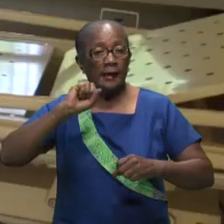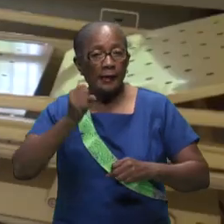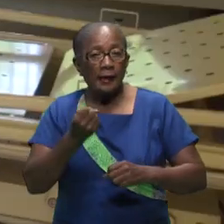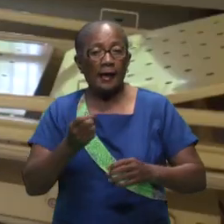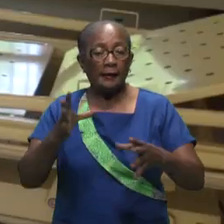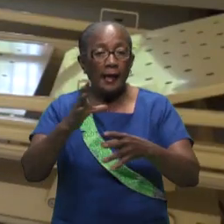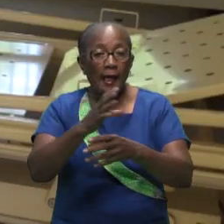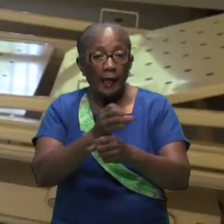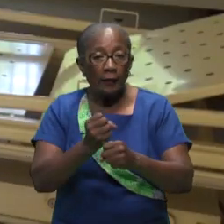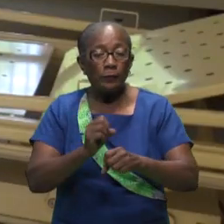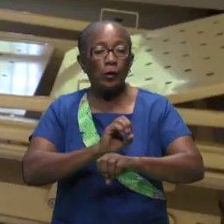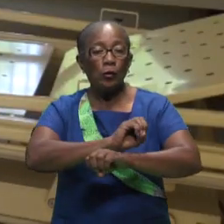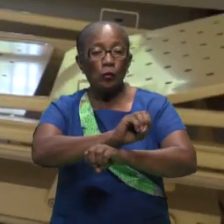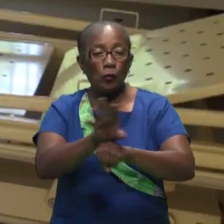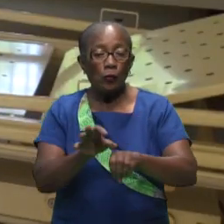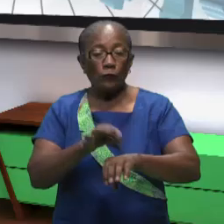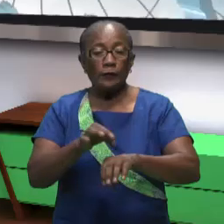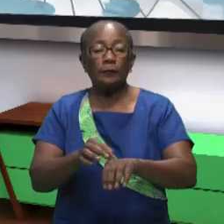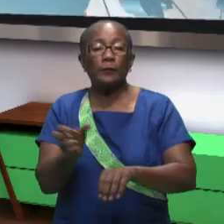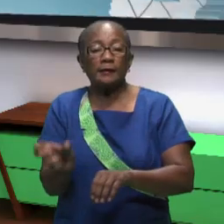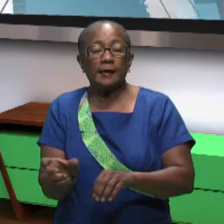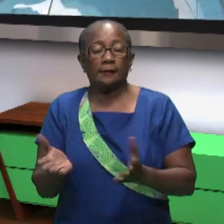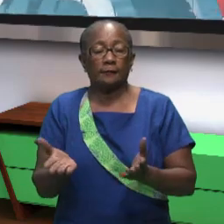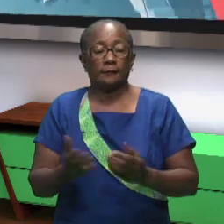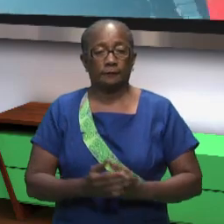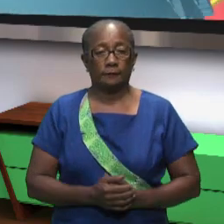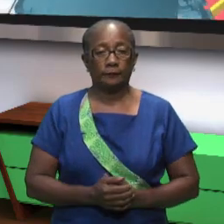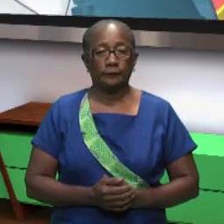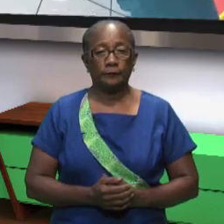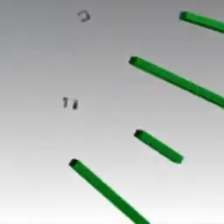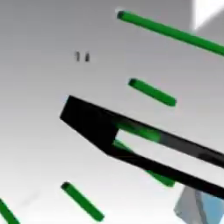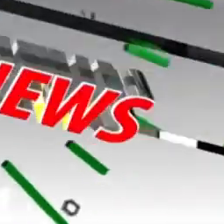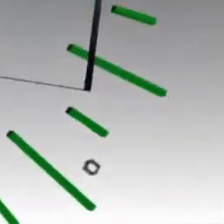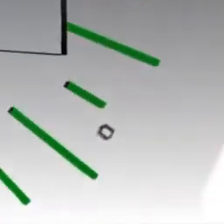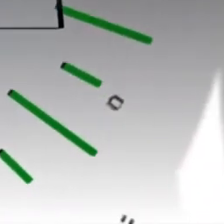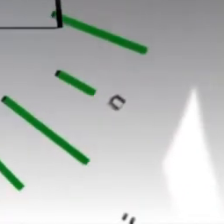to provide adequate assistance to the covid 19 patients